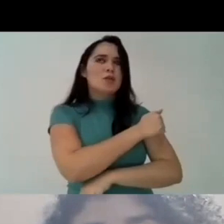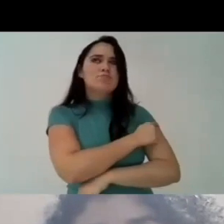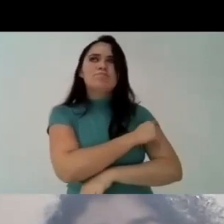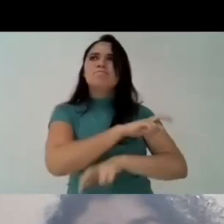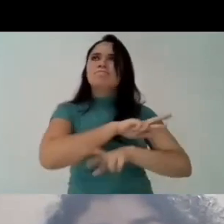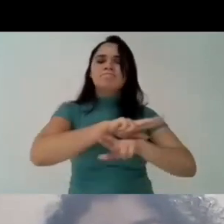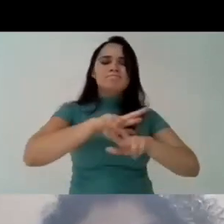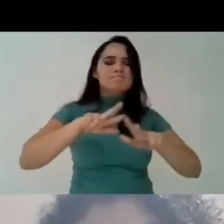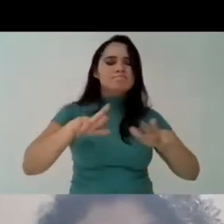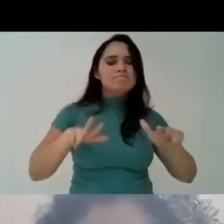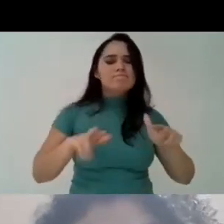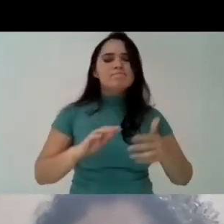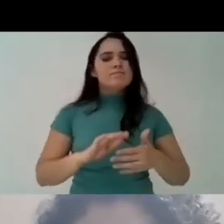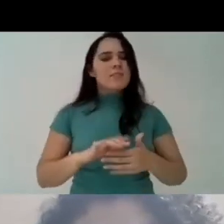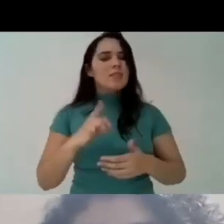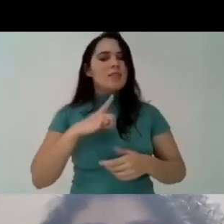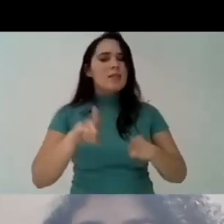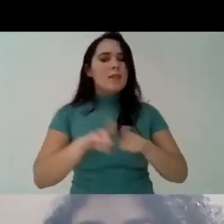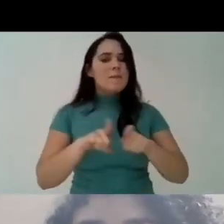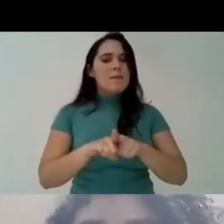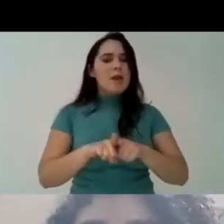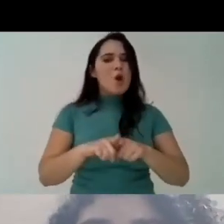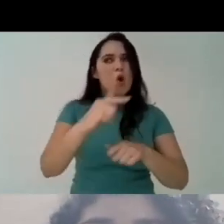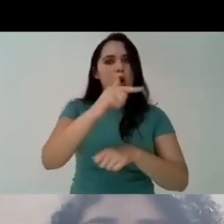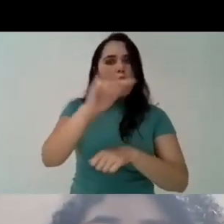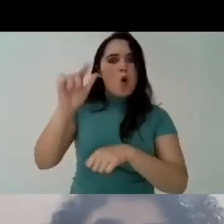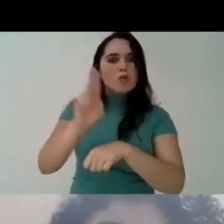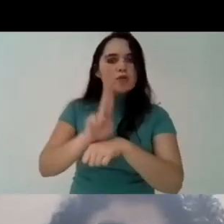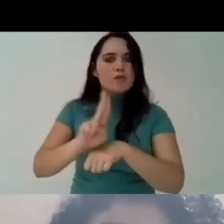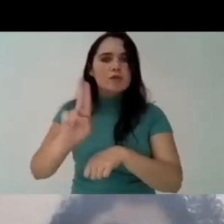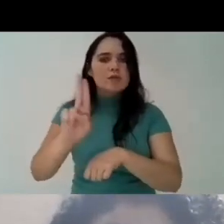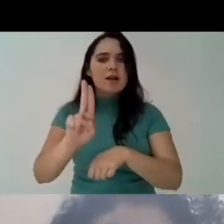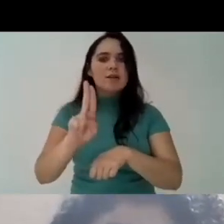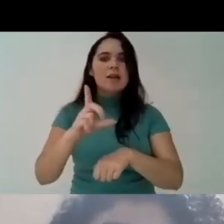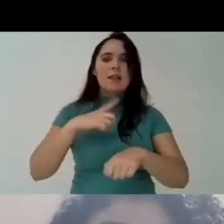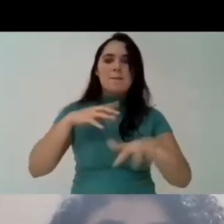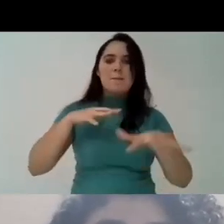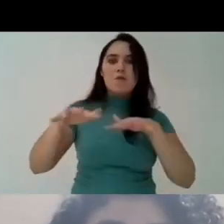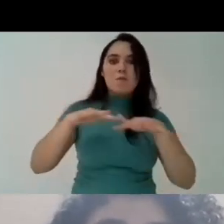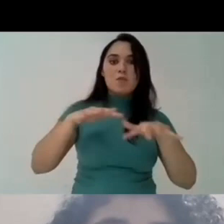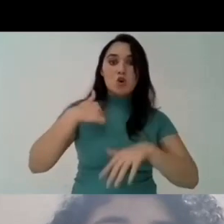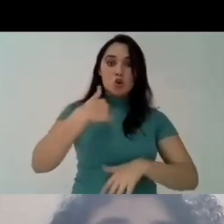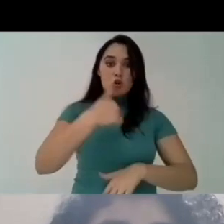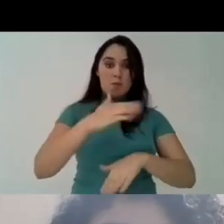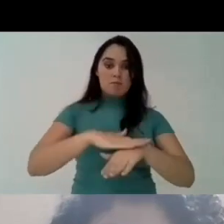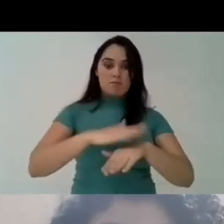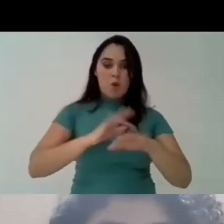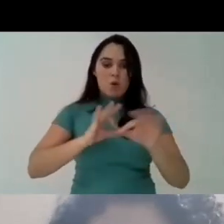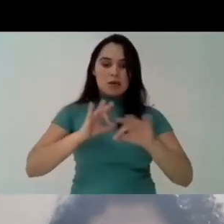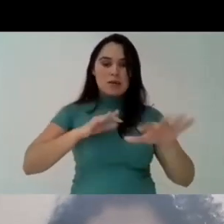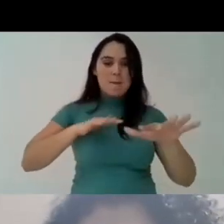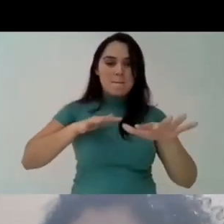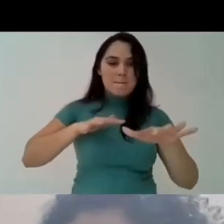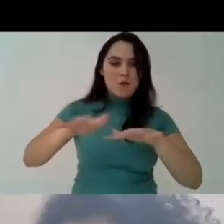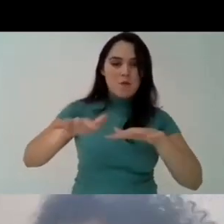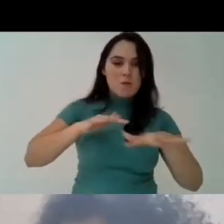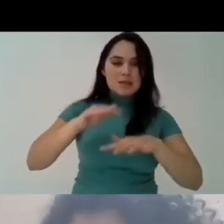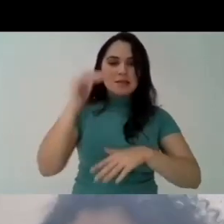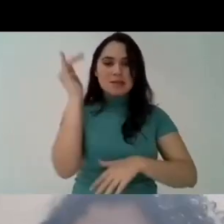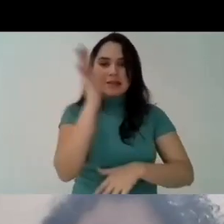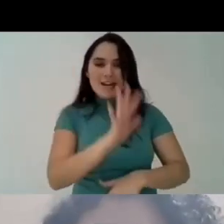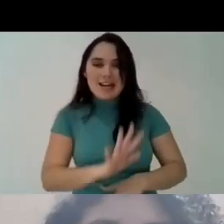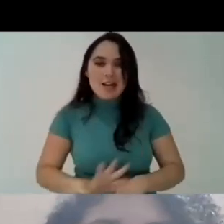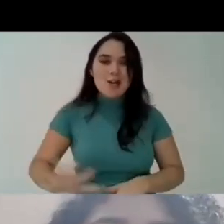uh the student movement and we also have a national mobilization uh